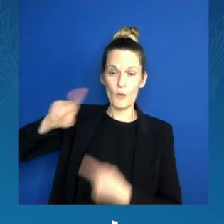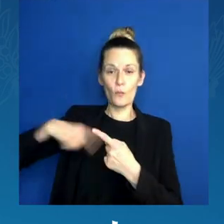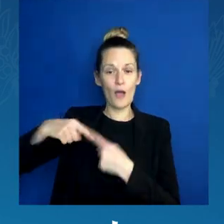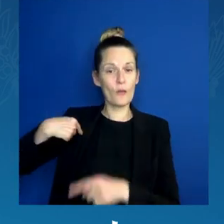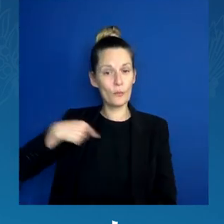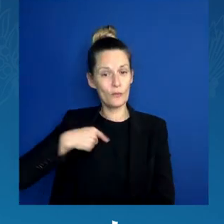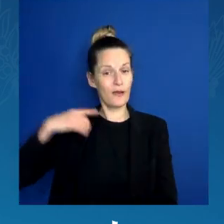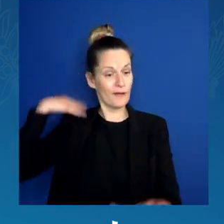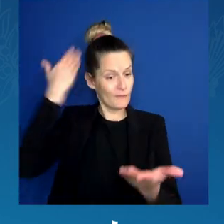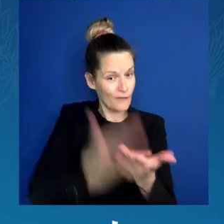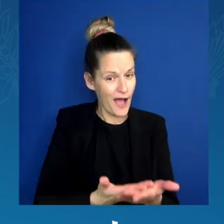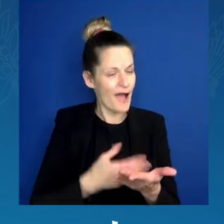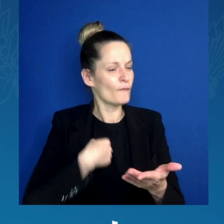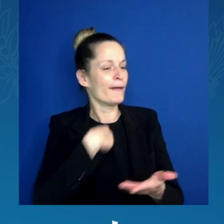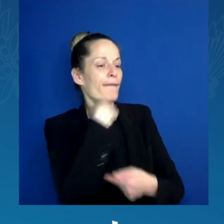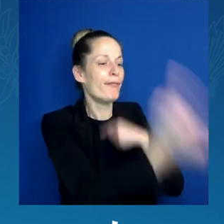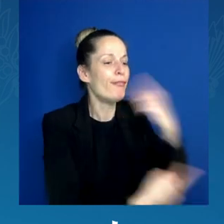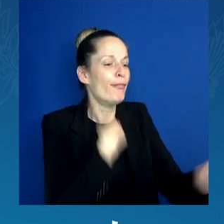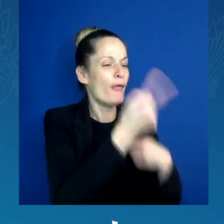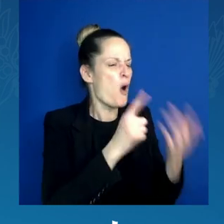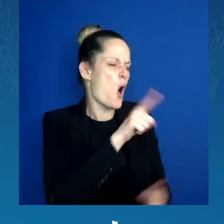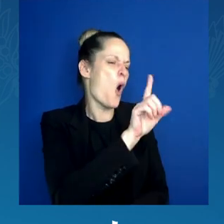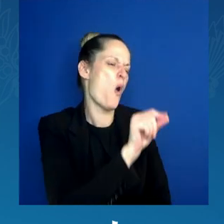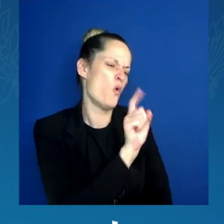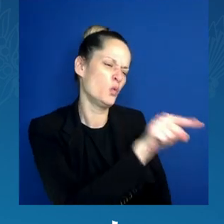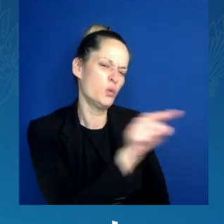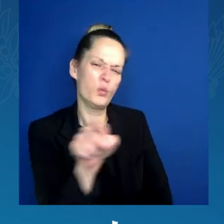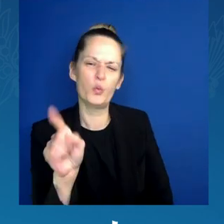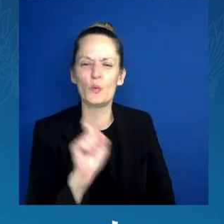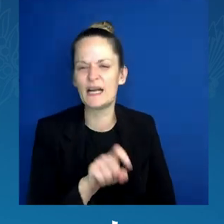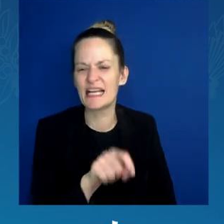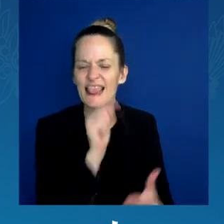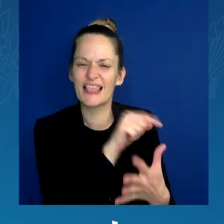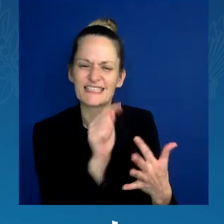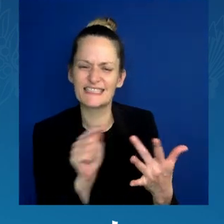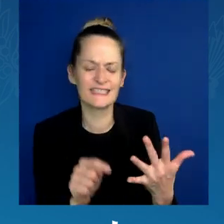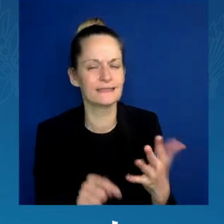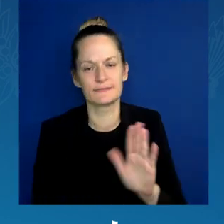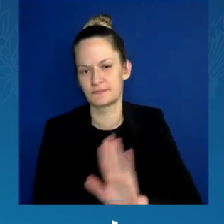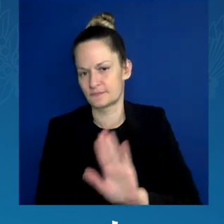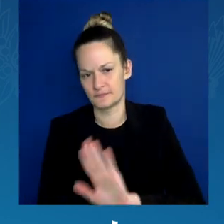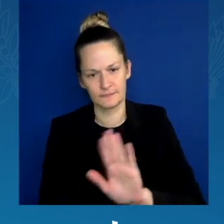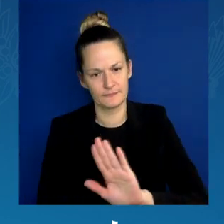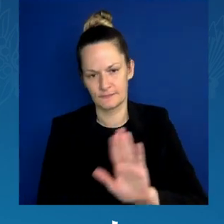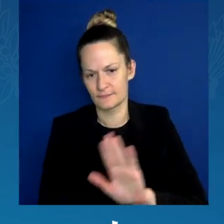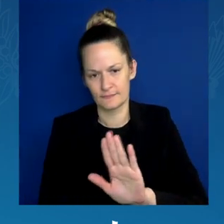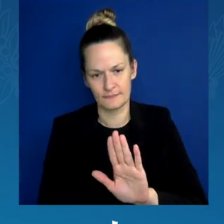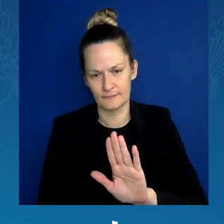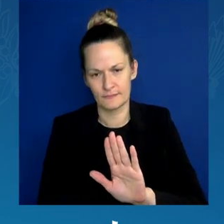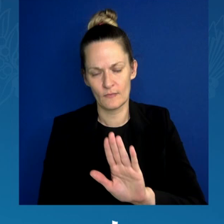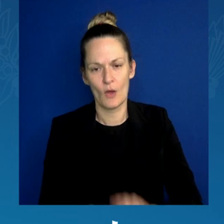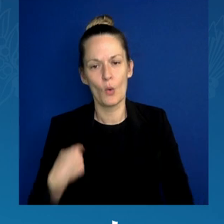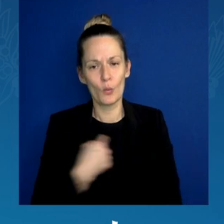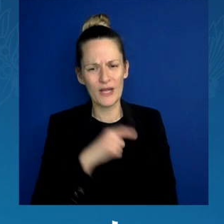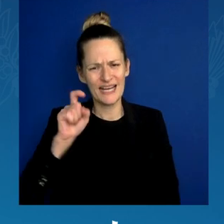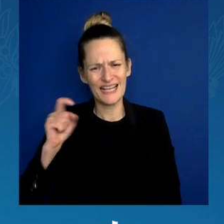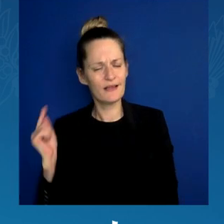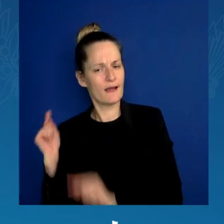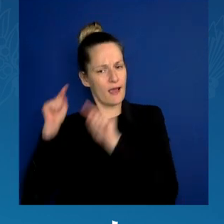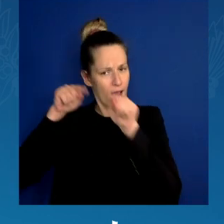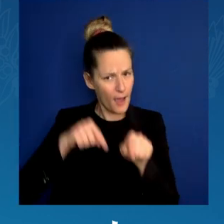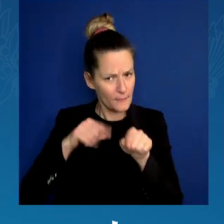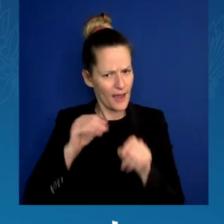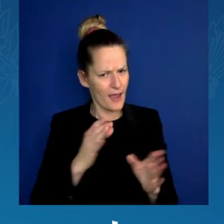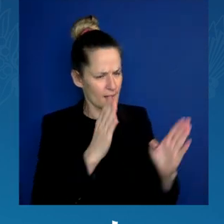We must lead with an understanding that the communities must be the ones